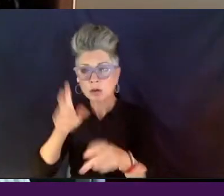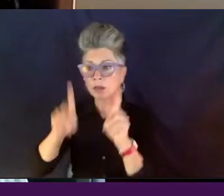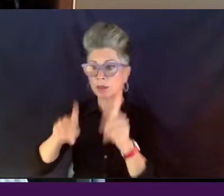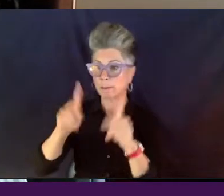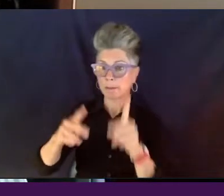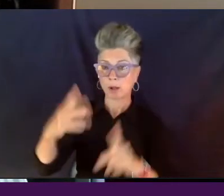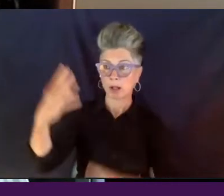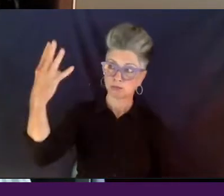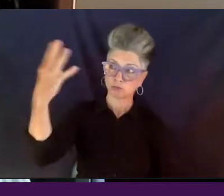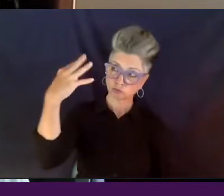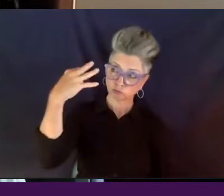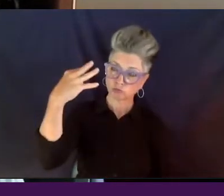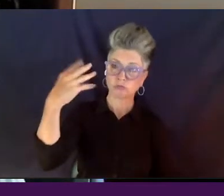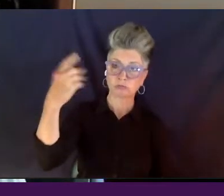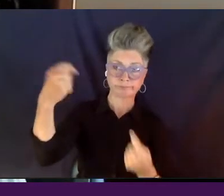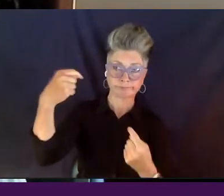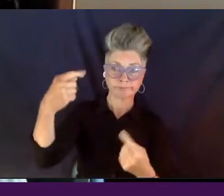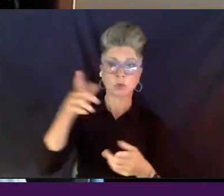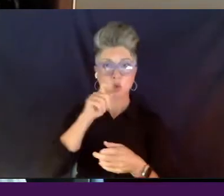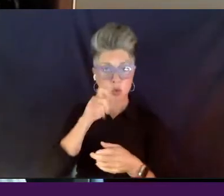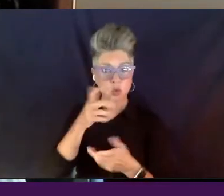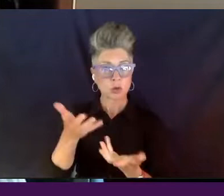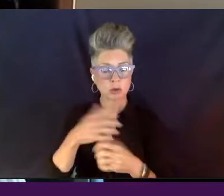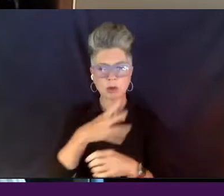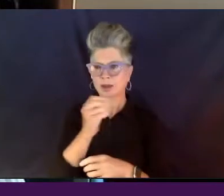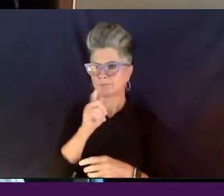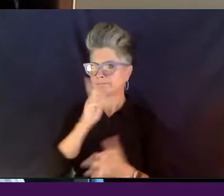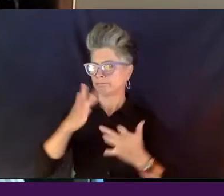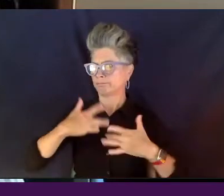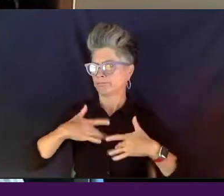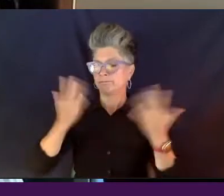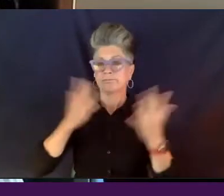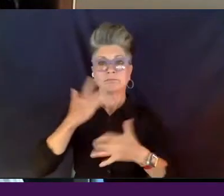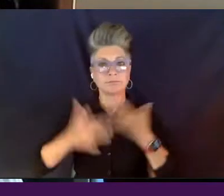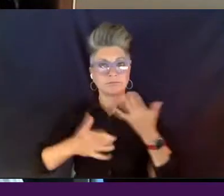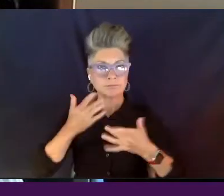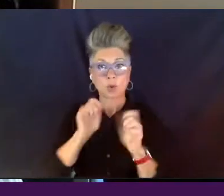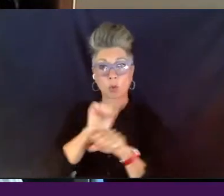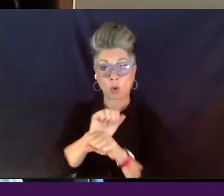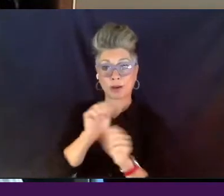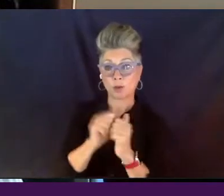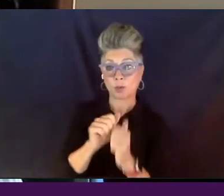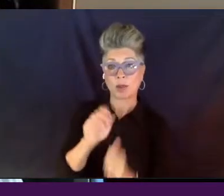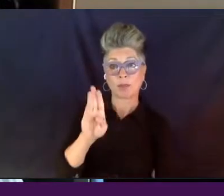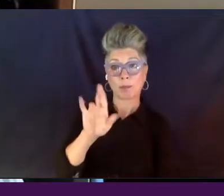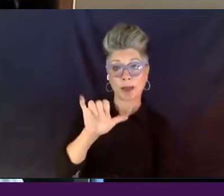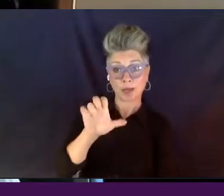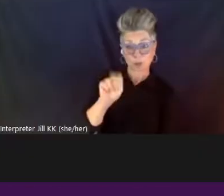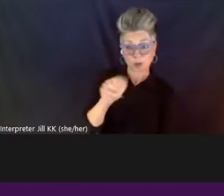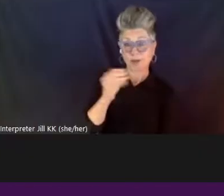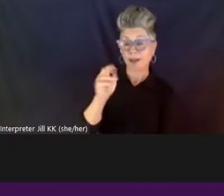And we're incredibly excited about working with Byron and Natalie, just as he said.